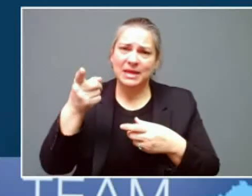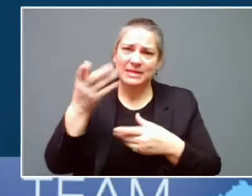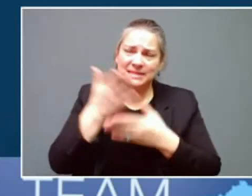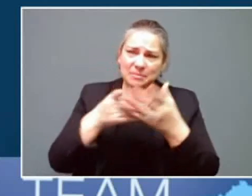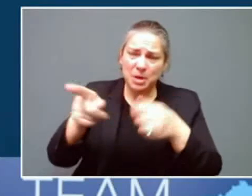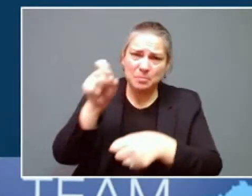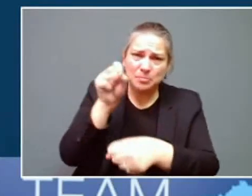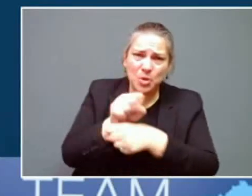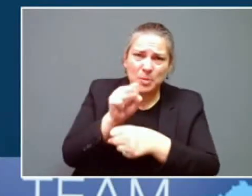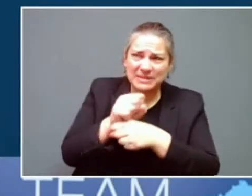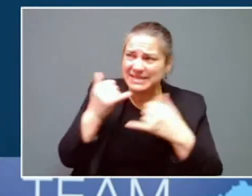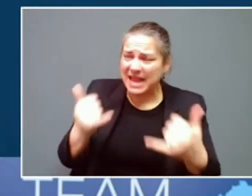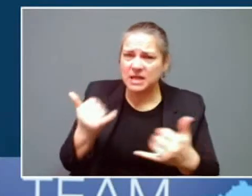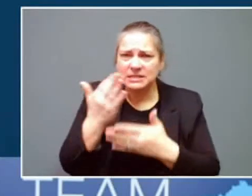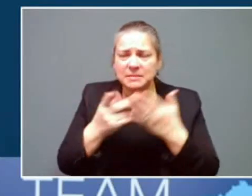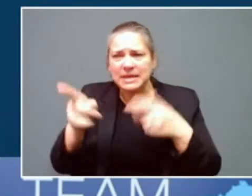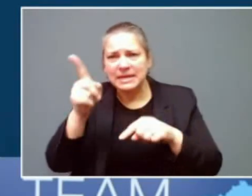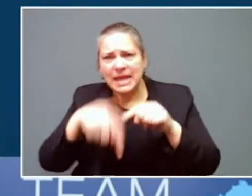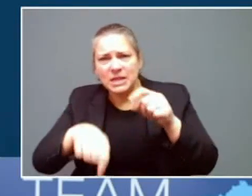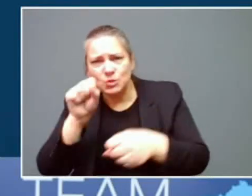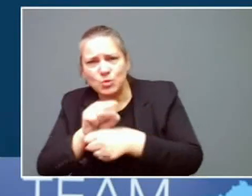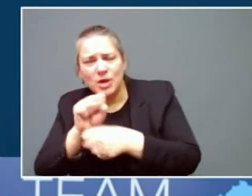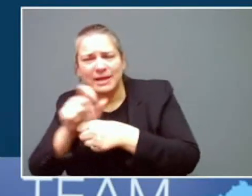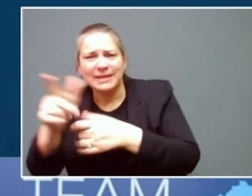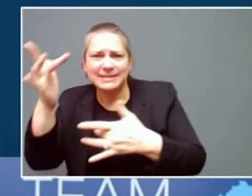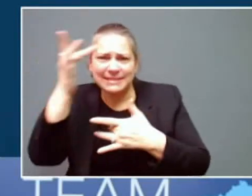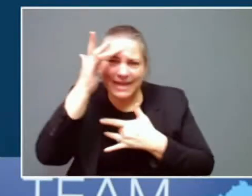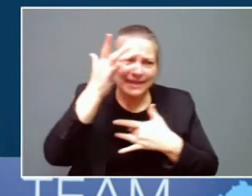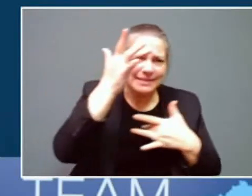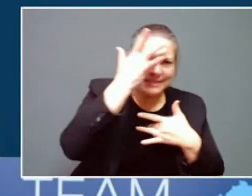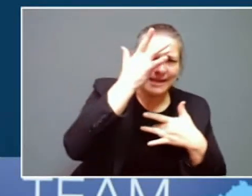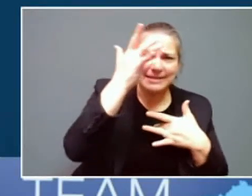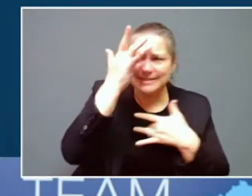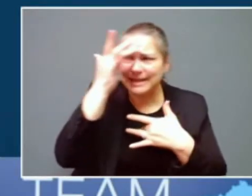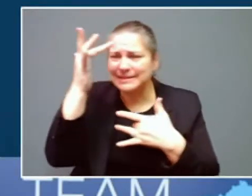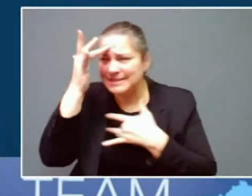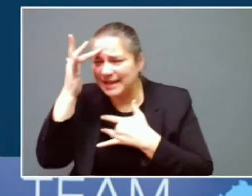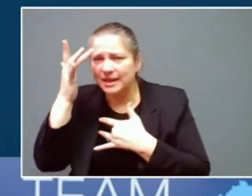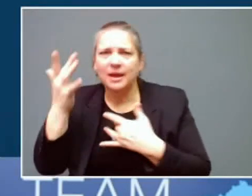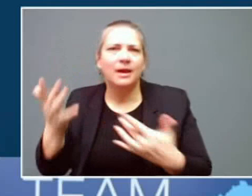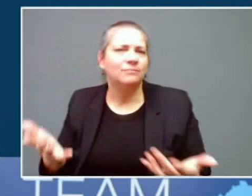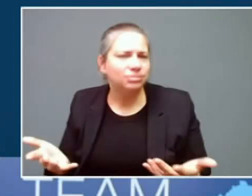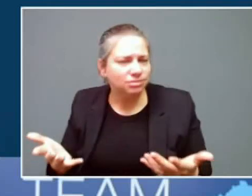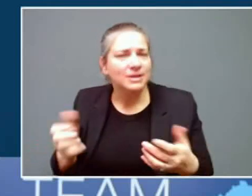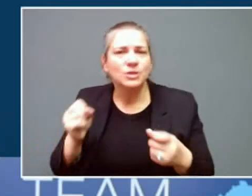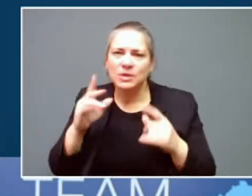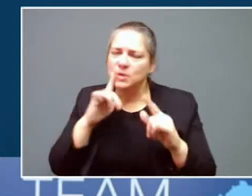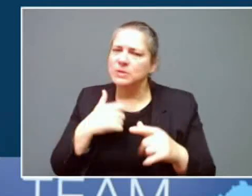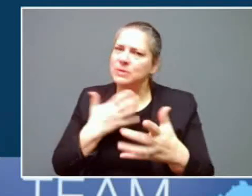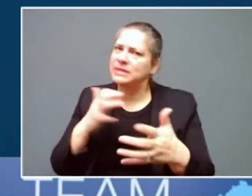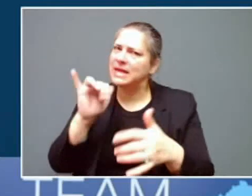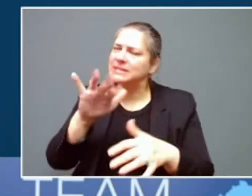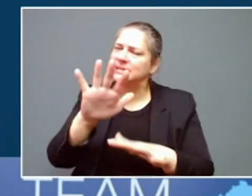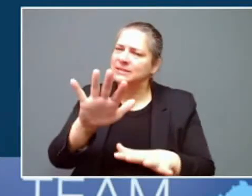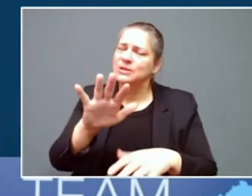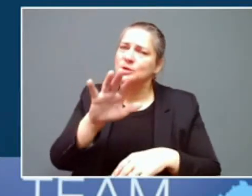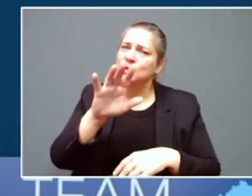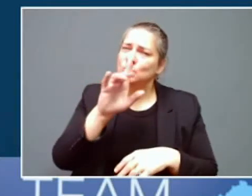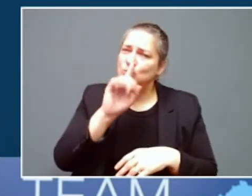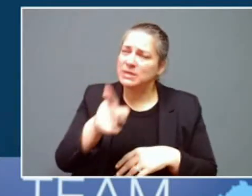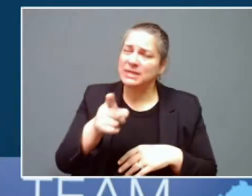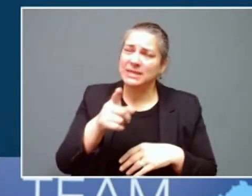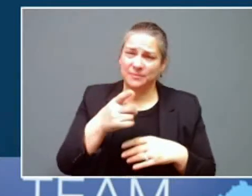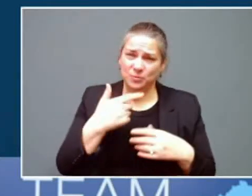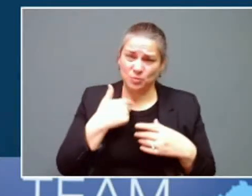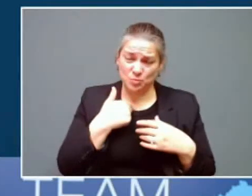today. So, this is what we're all dealing with. We ask you to limit travel to only what is necessary when there's snow and ice on the